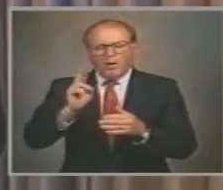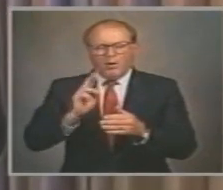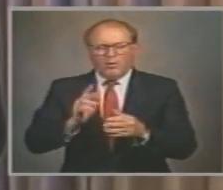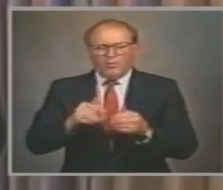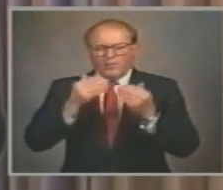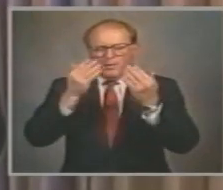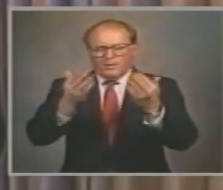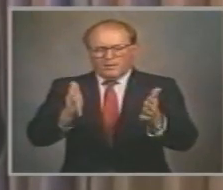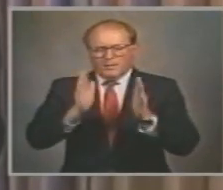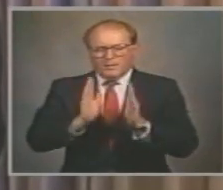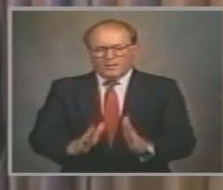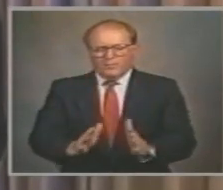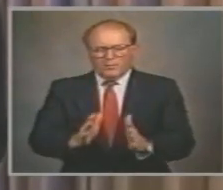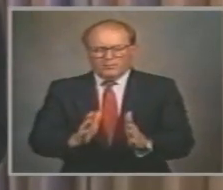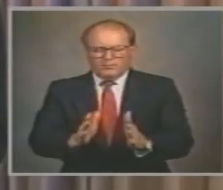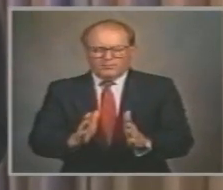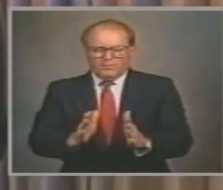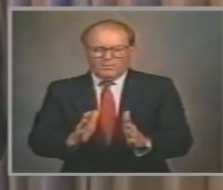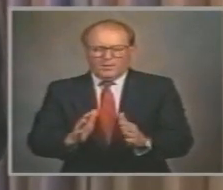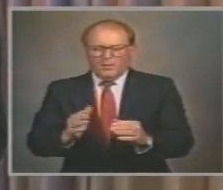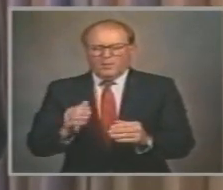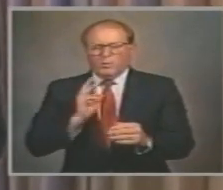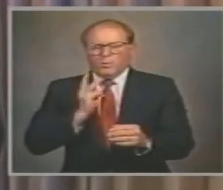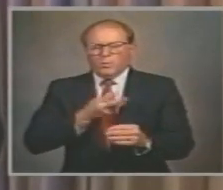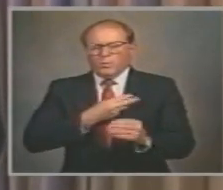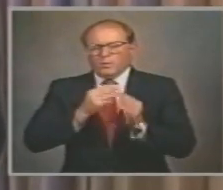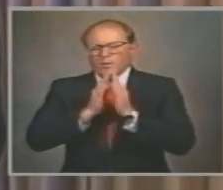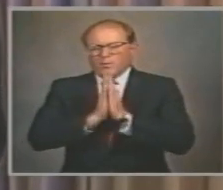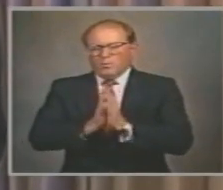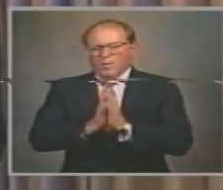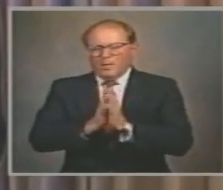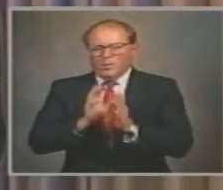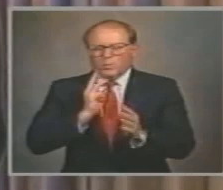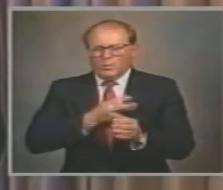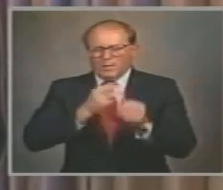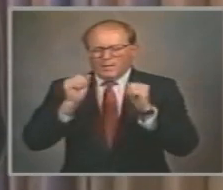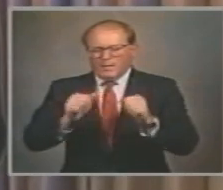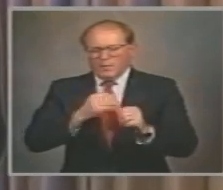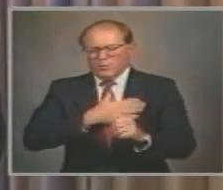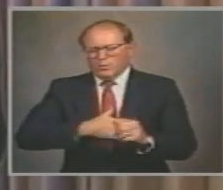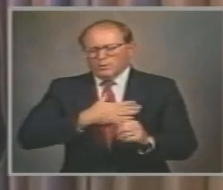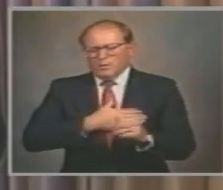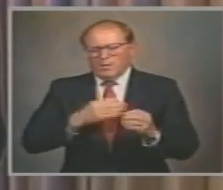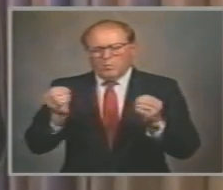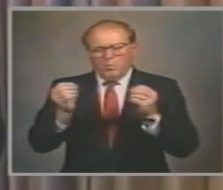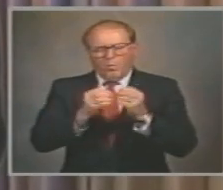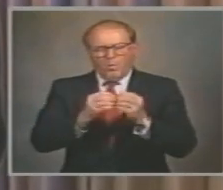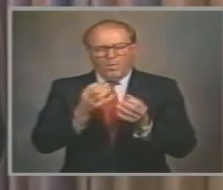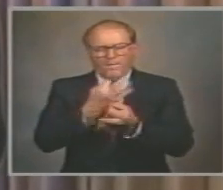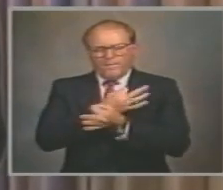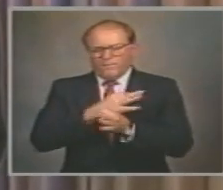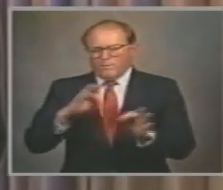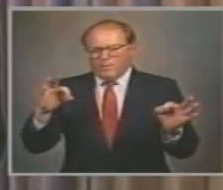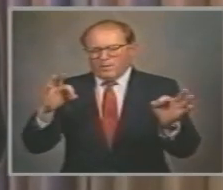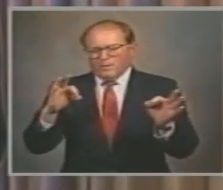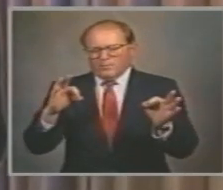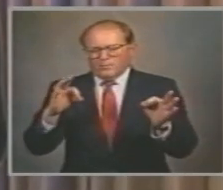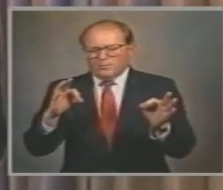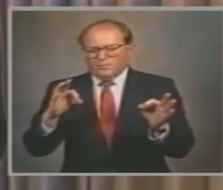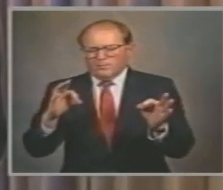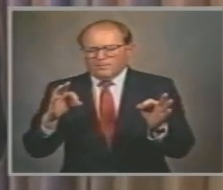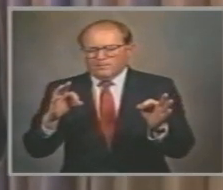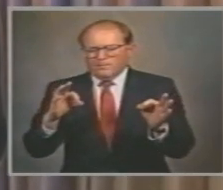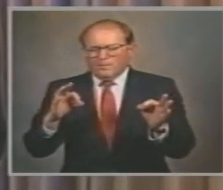We pray today that as we study this message From your word That we'll have a greater appreciation for freedom And what it means to each of us